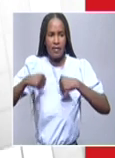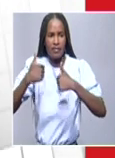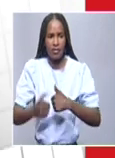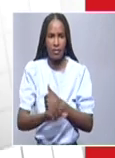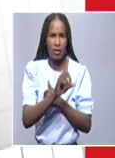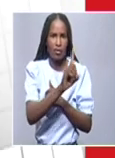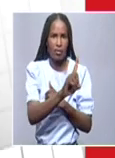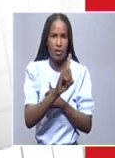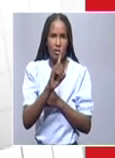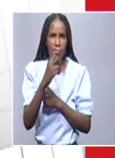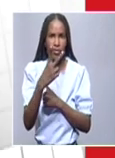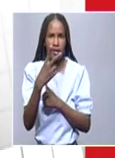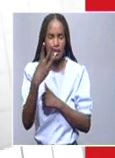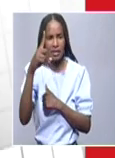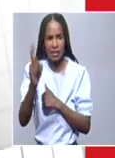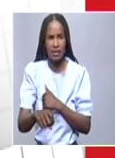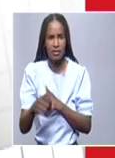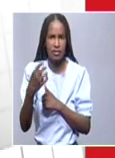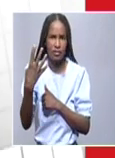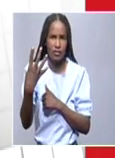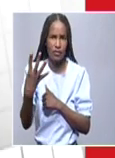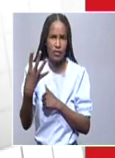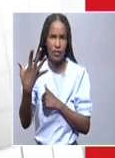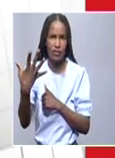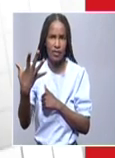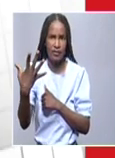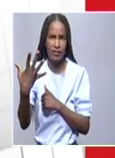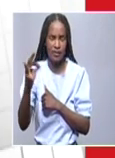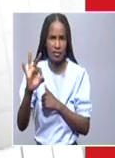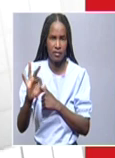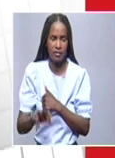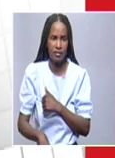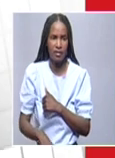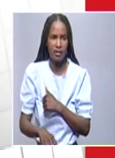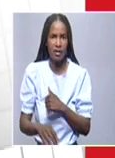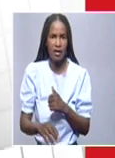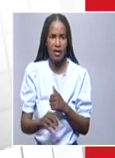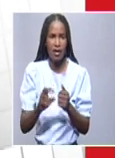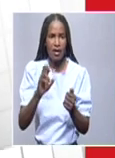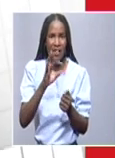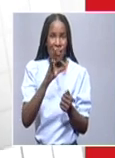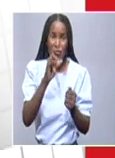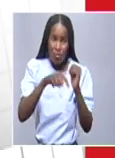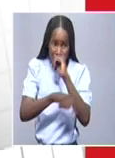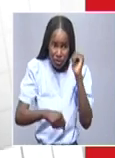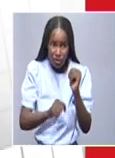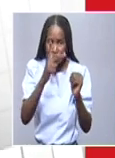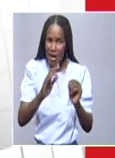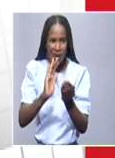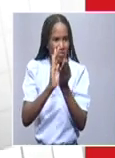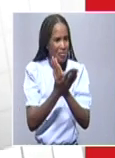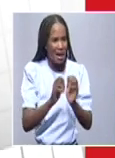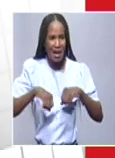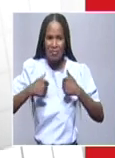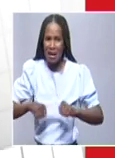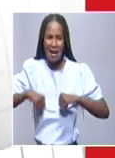123,459. The recovery rate stands at 96.4%.